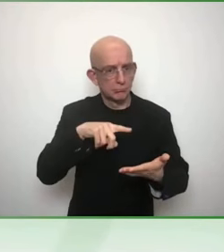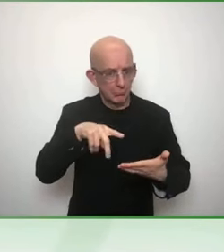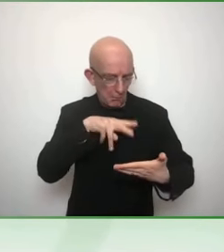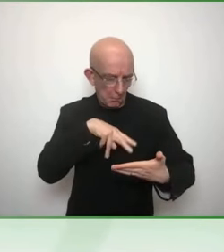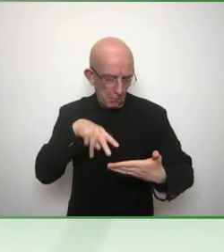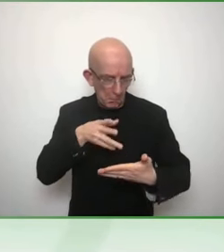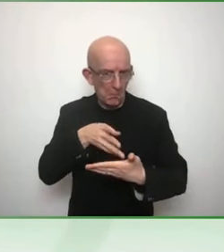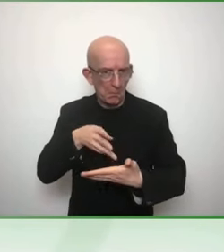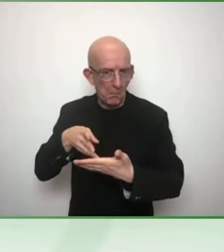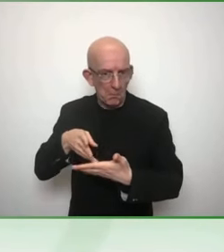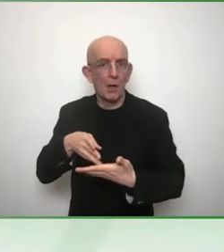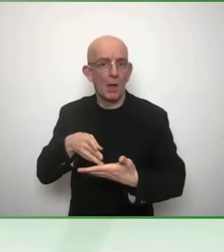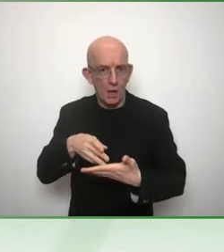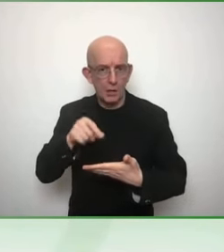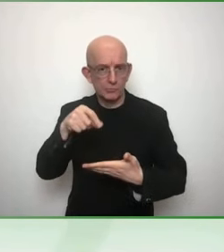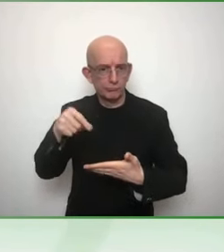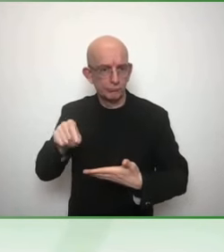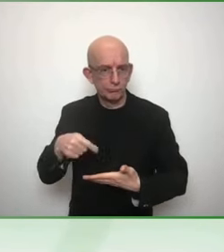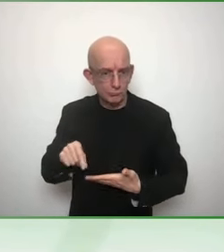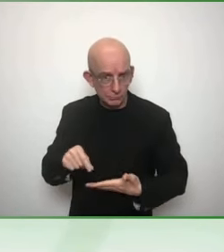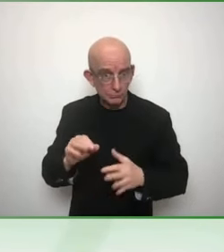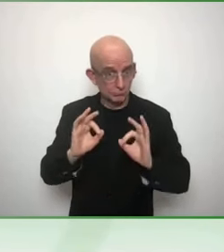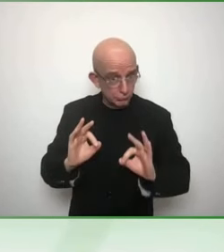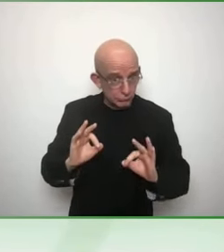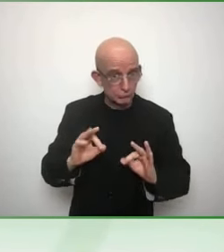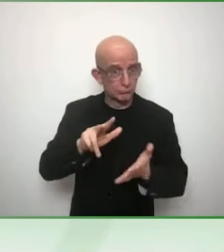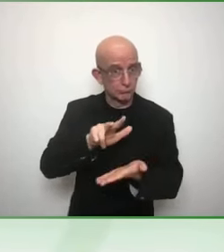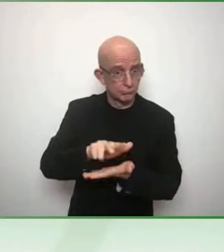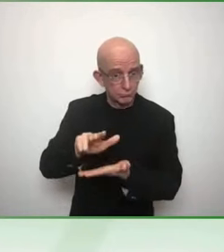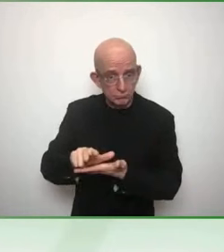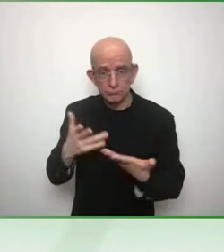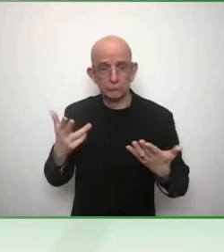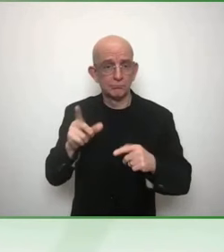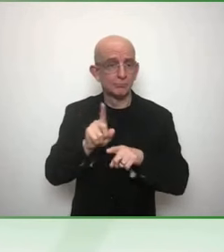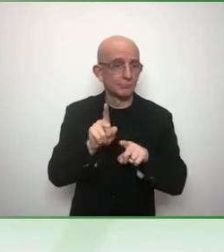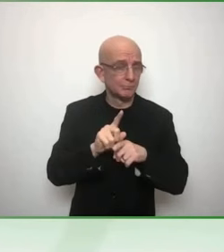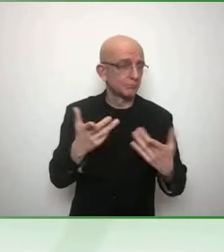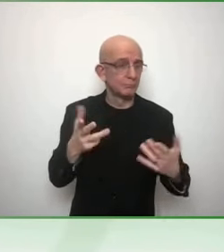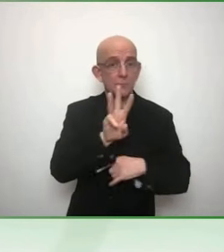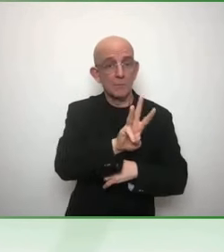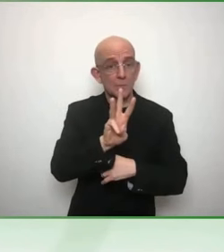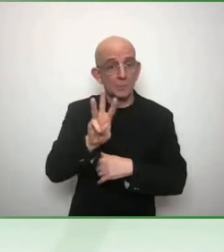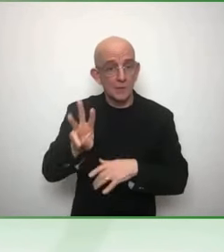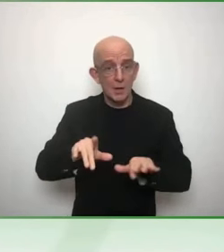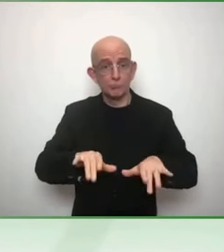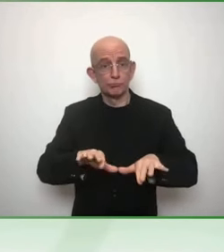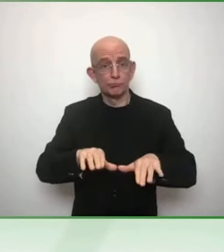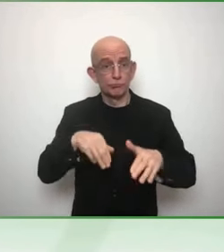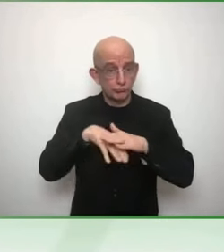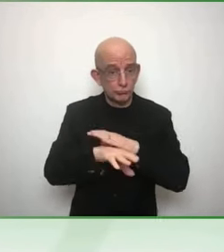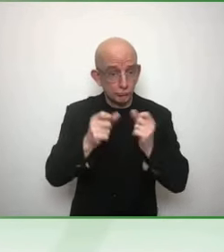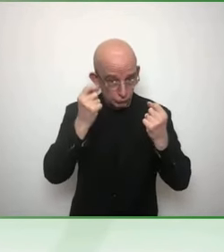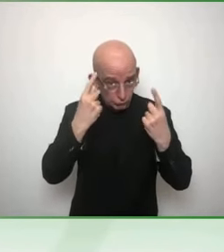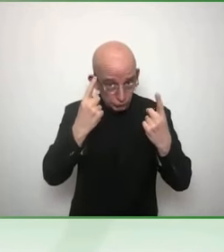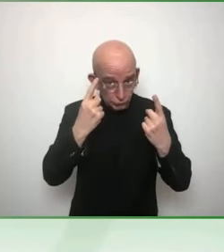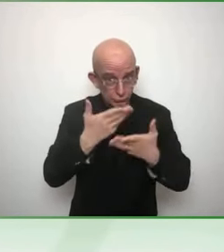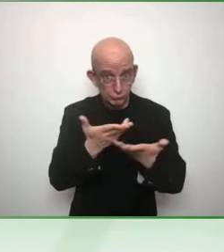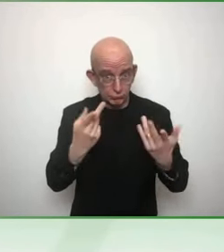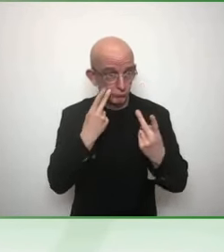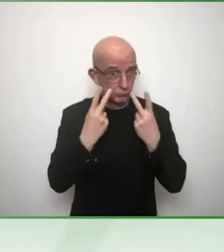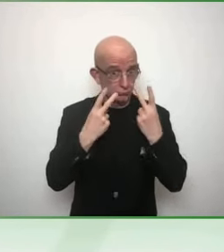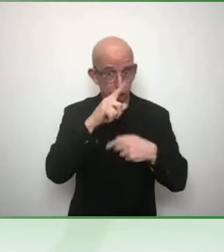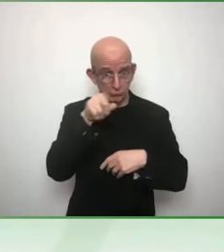data should be reported back to the border. Are you able to hear me? I'm just kind of hearing